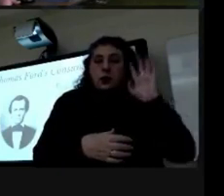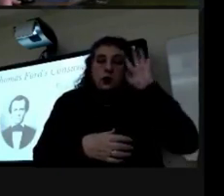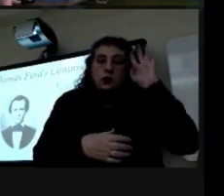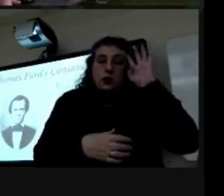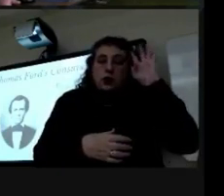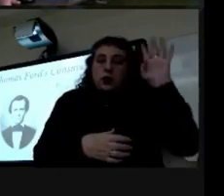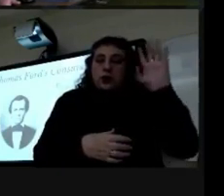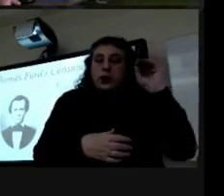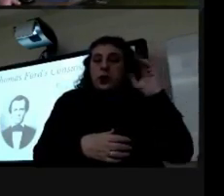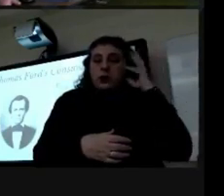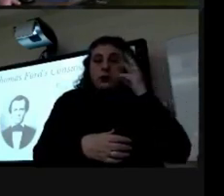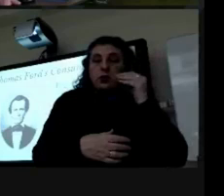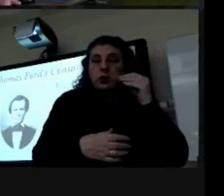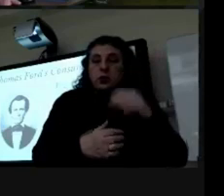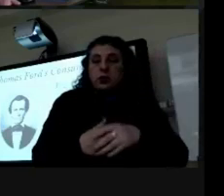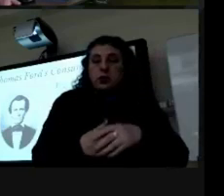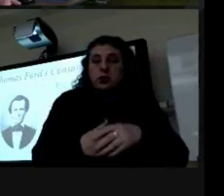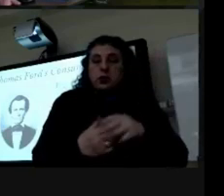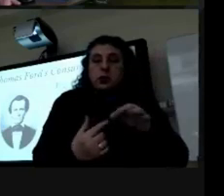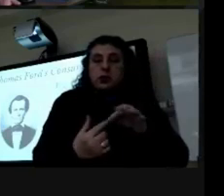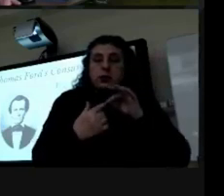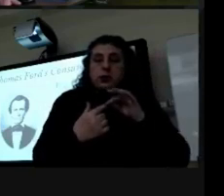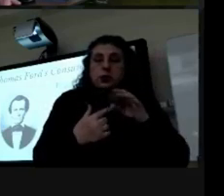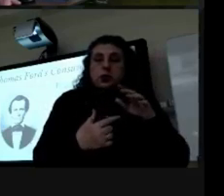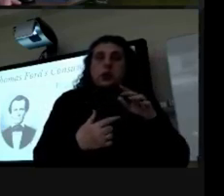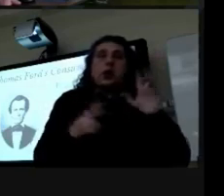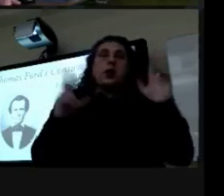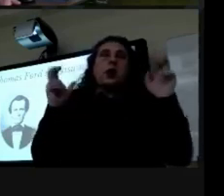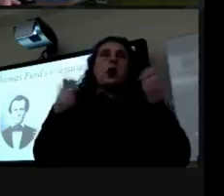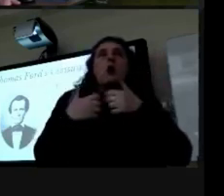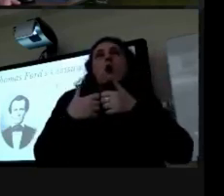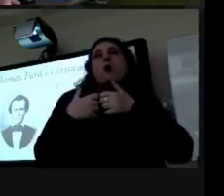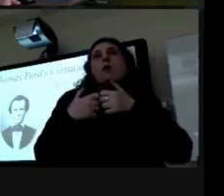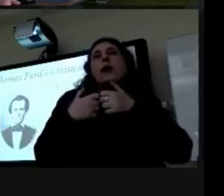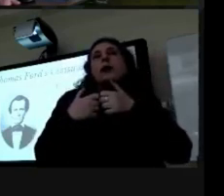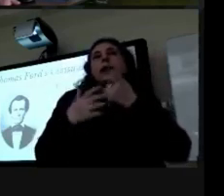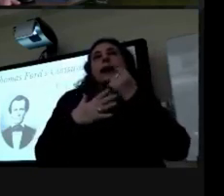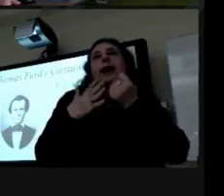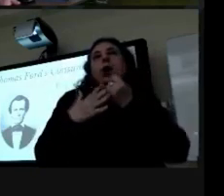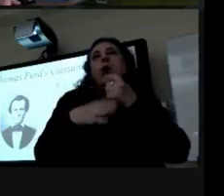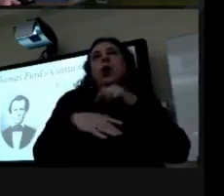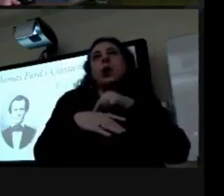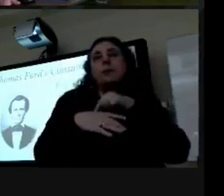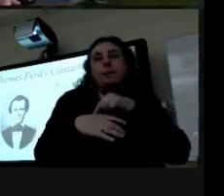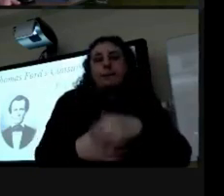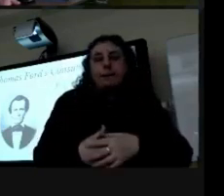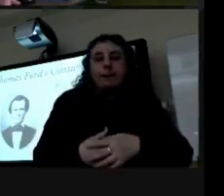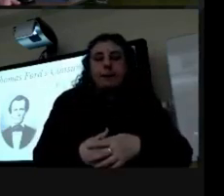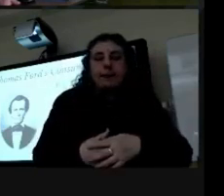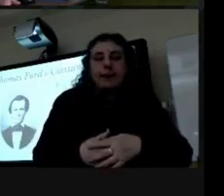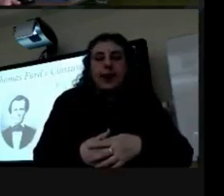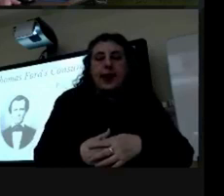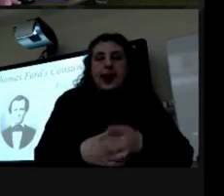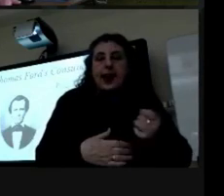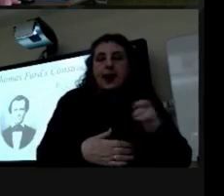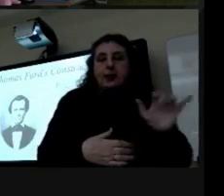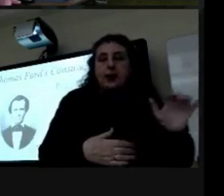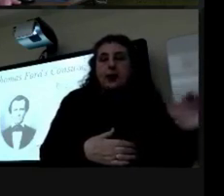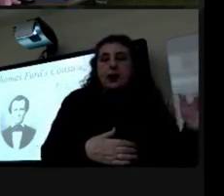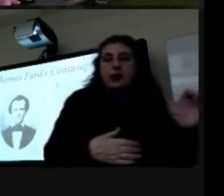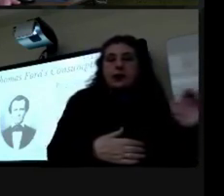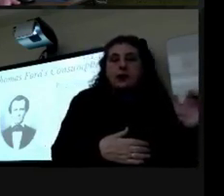and beauty especially during the romantic era the idea was that it was a little bit like